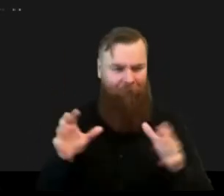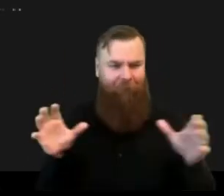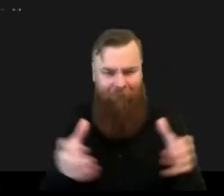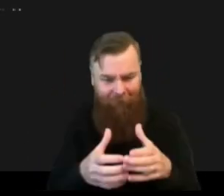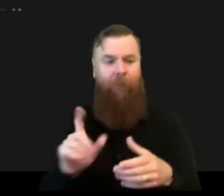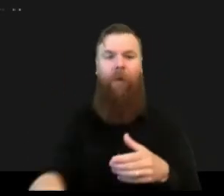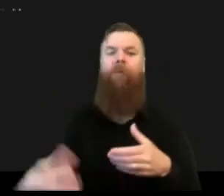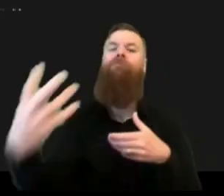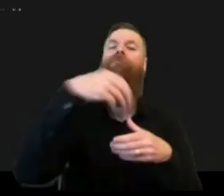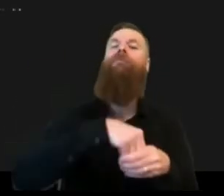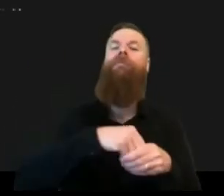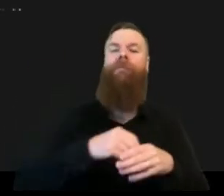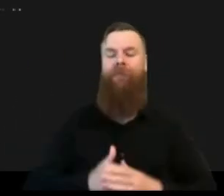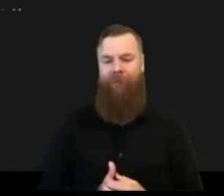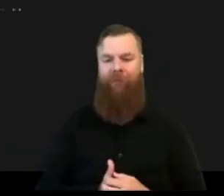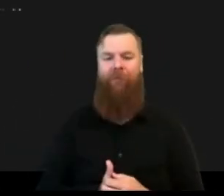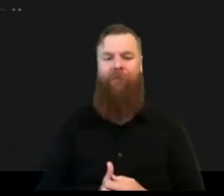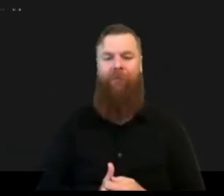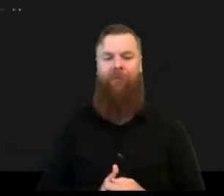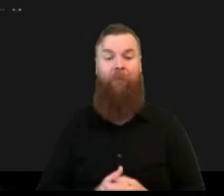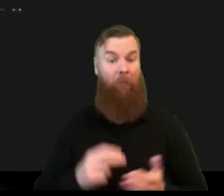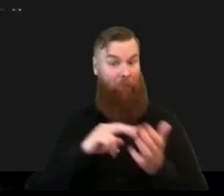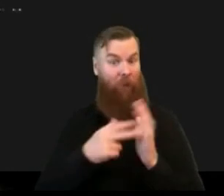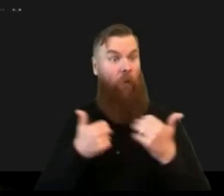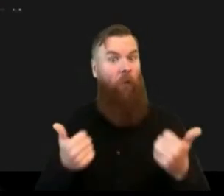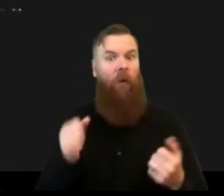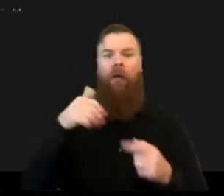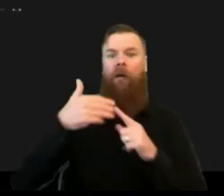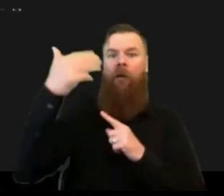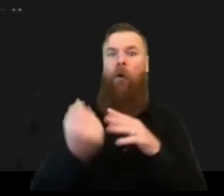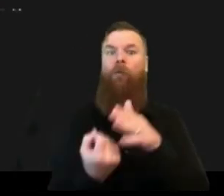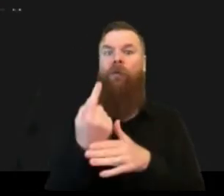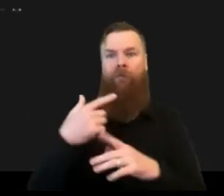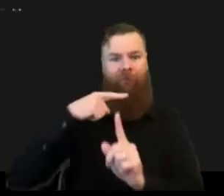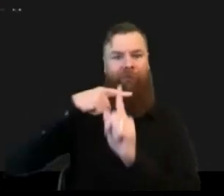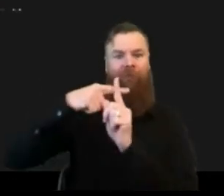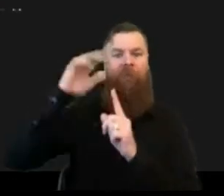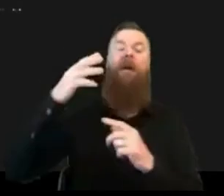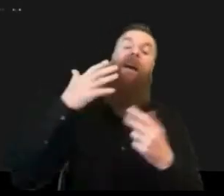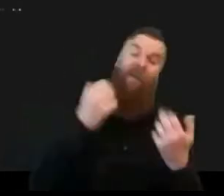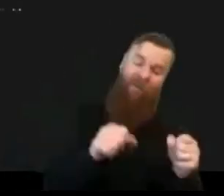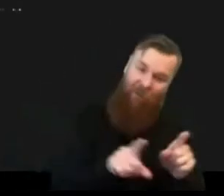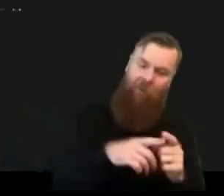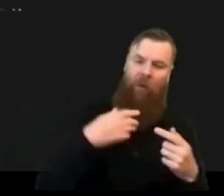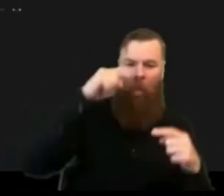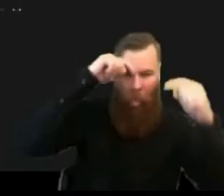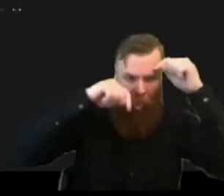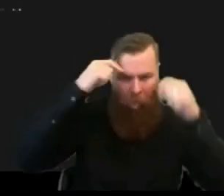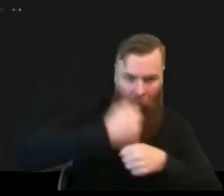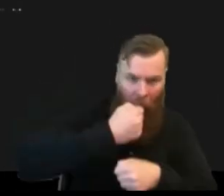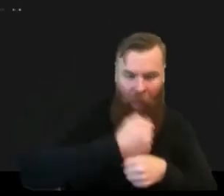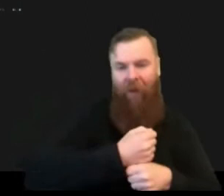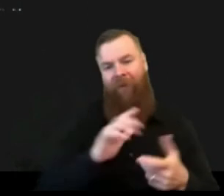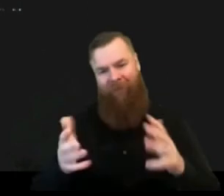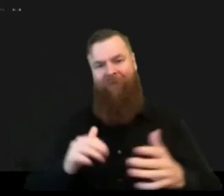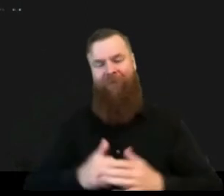of opportunities and and some some challenges along the way um our second question uh